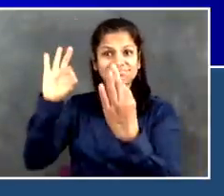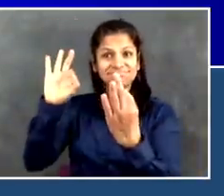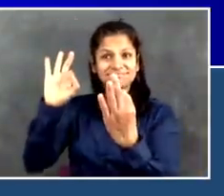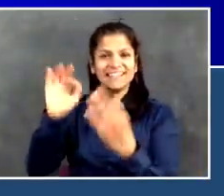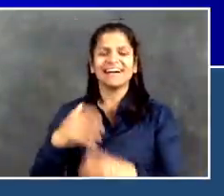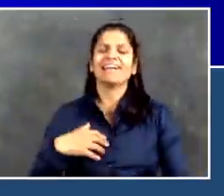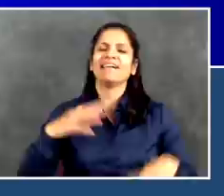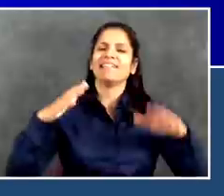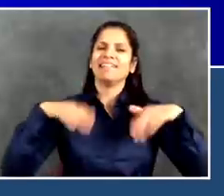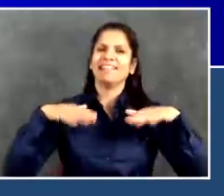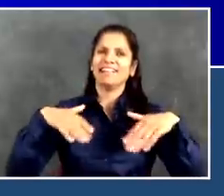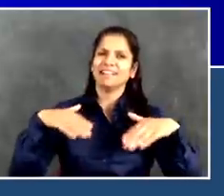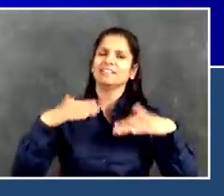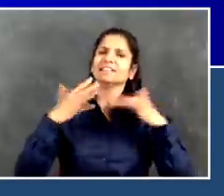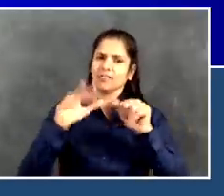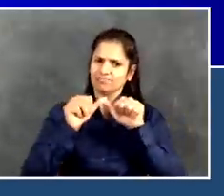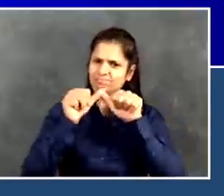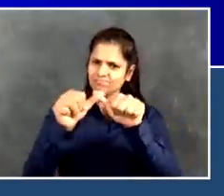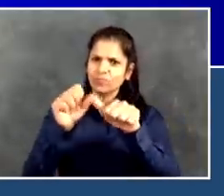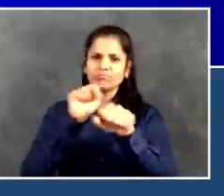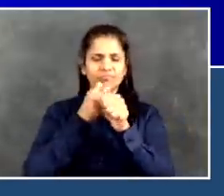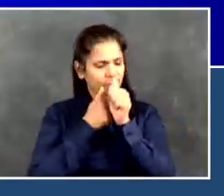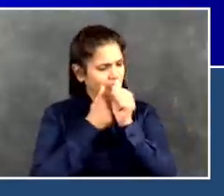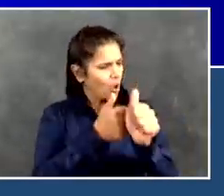Okay. Just a couple more things for you today.